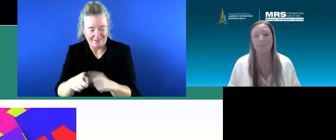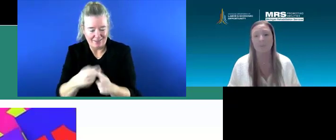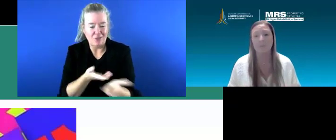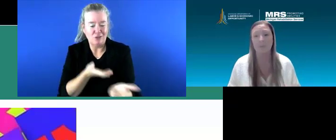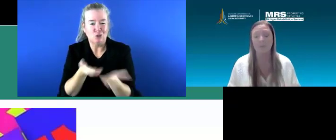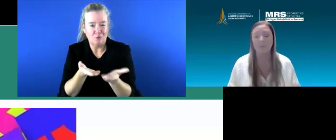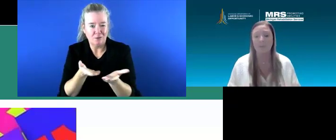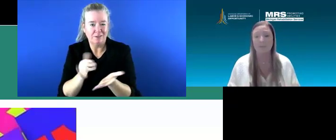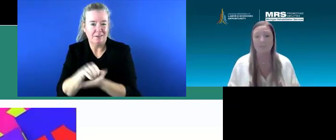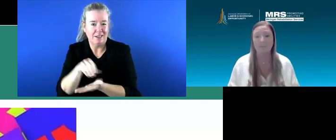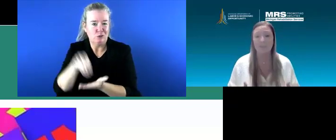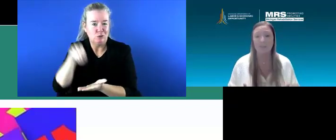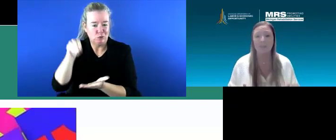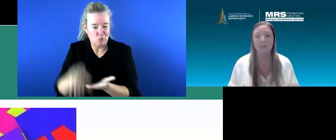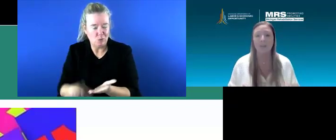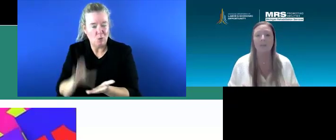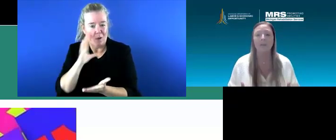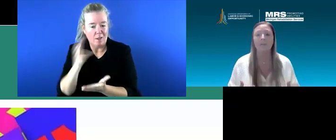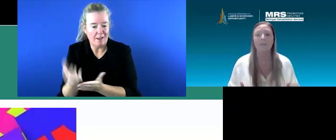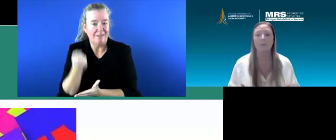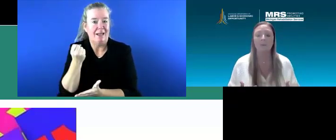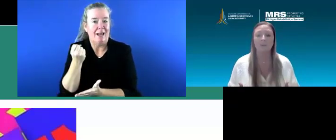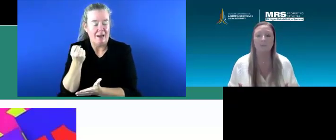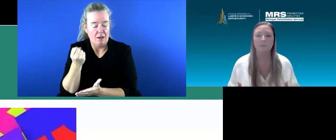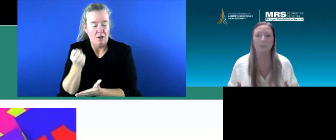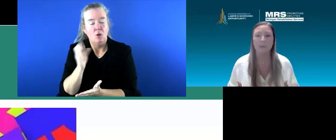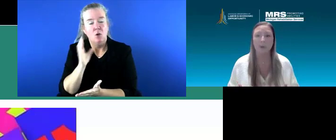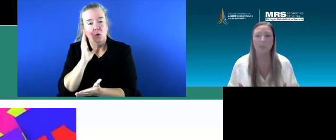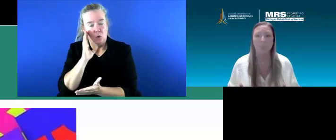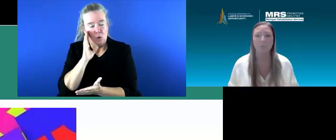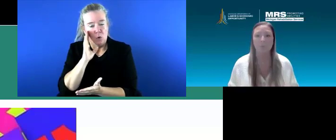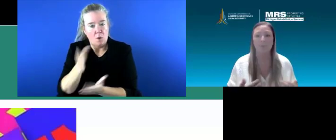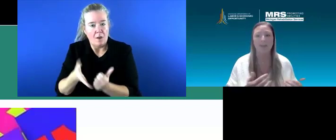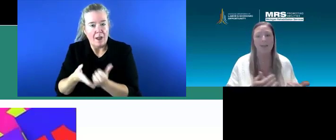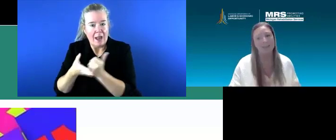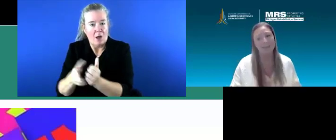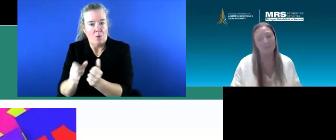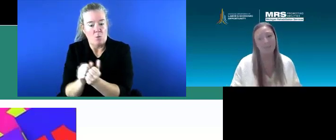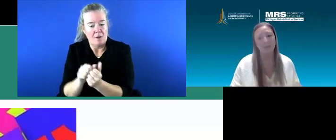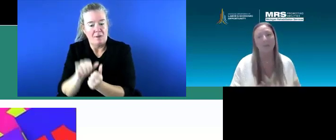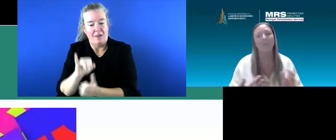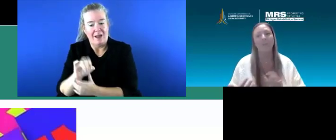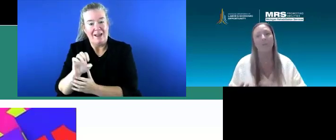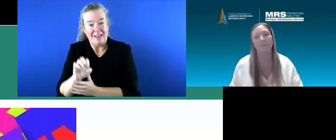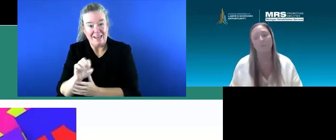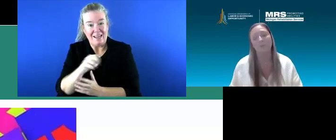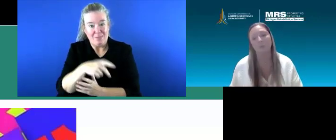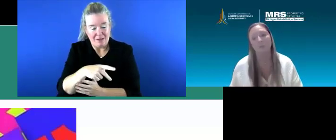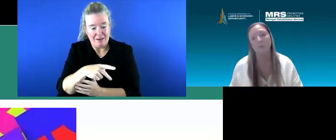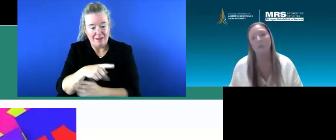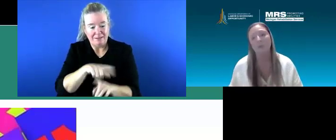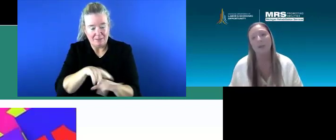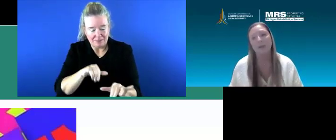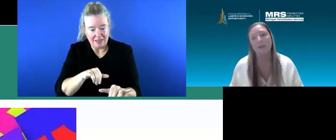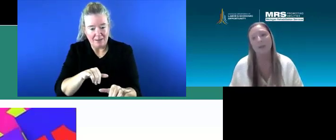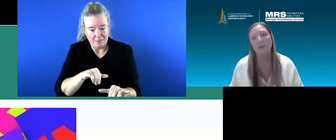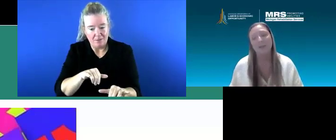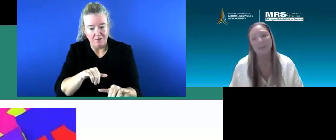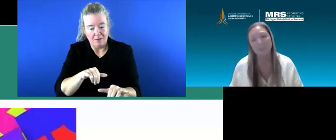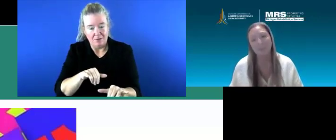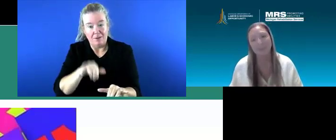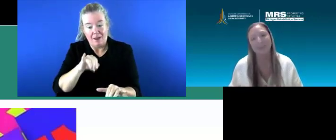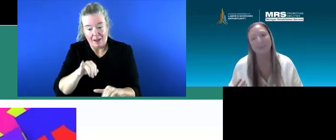that the student is obtaining is going to help with the IEP and then also to the